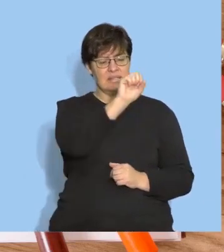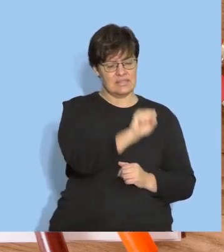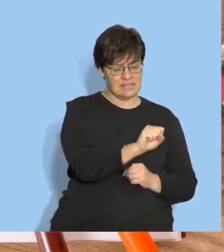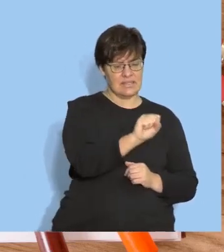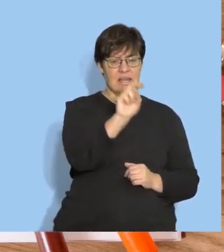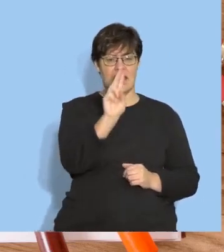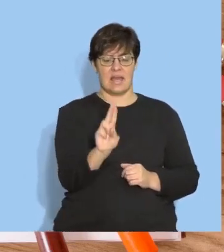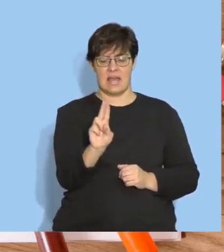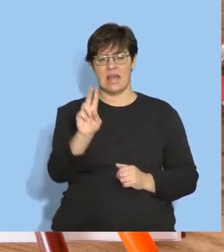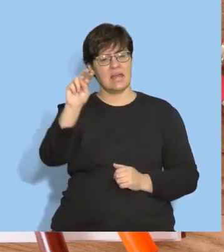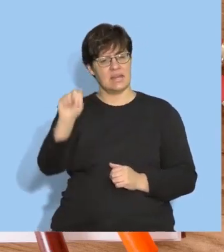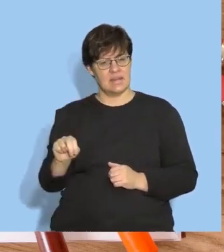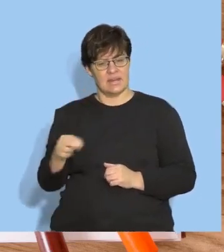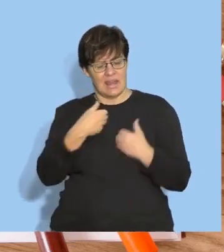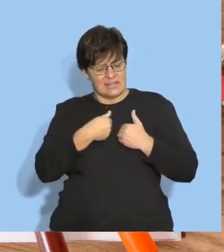Sun.